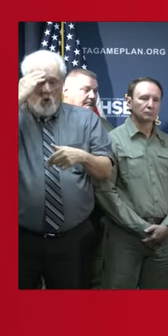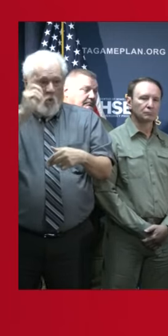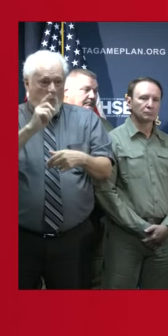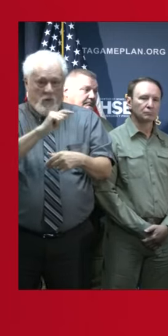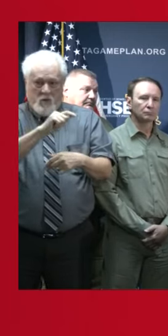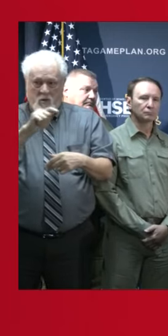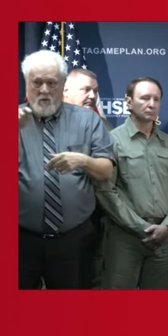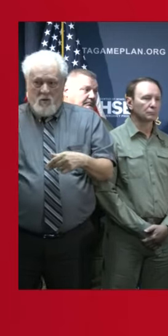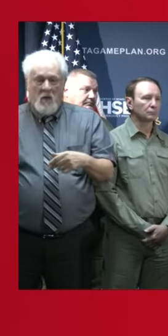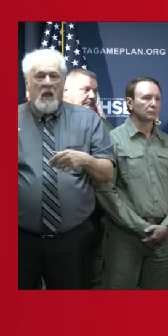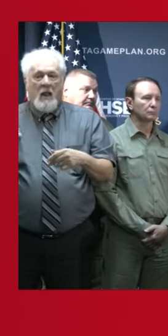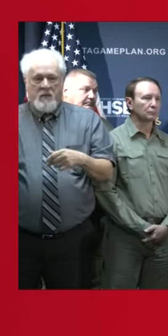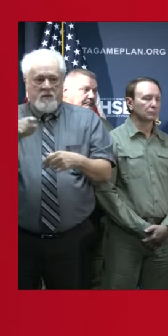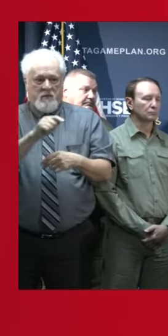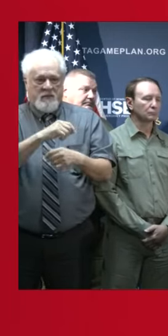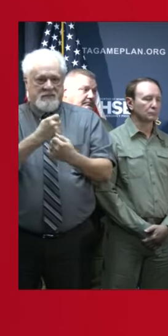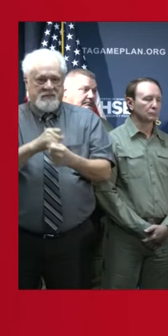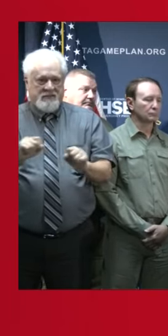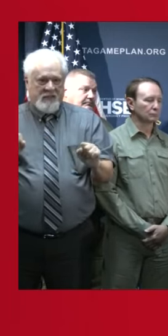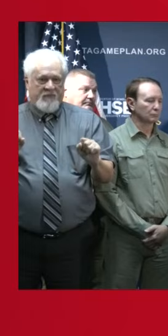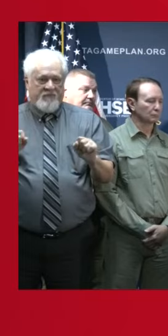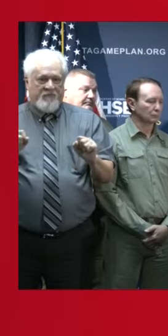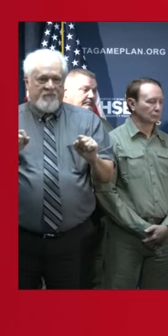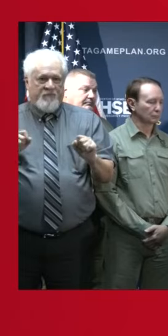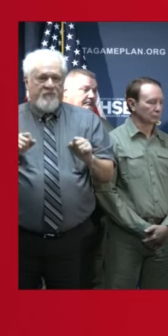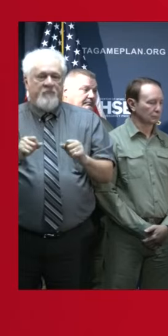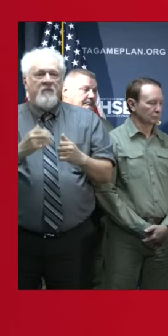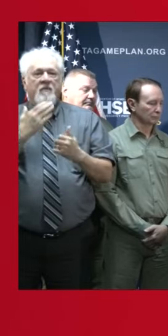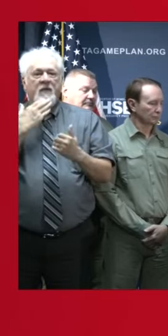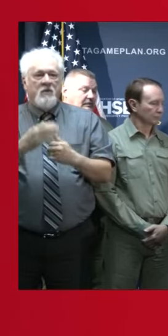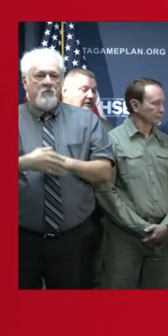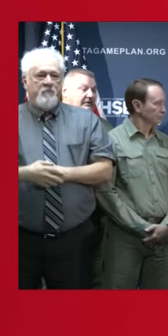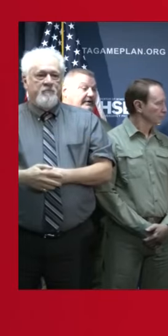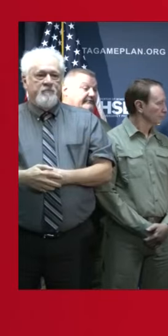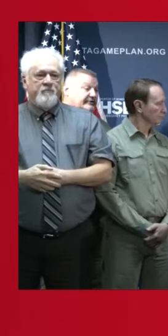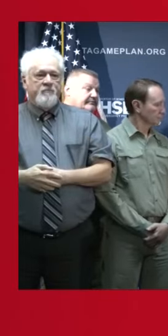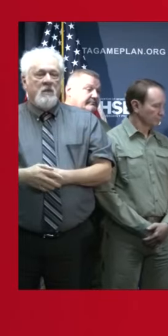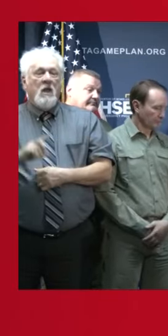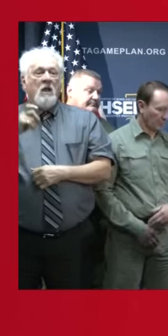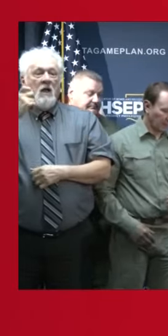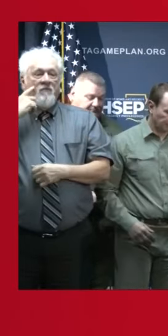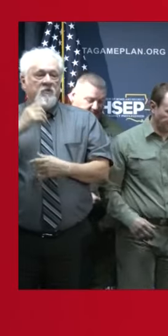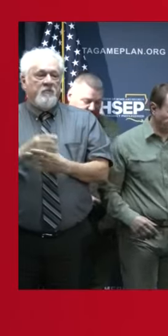and that they were safe prior to hitting the coast this afternoon. Thank you. Thank